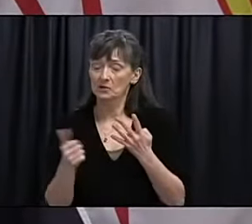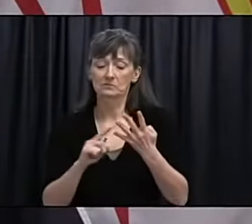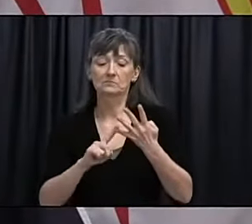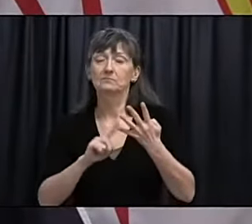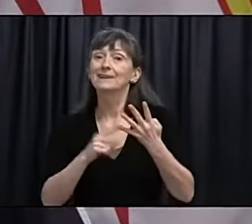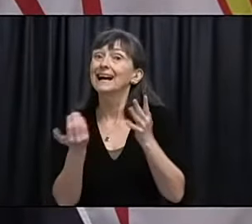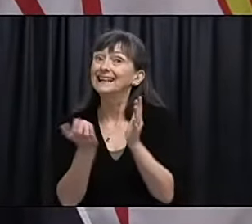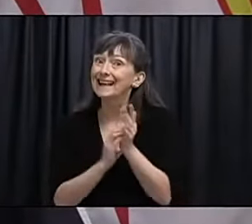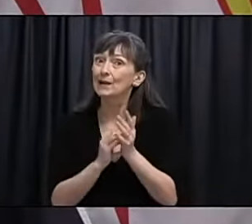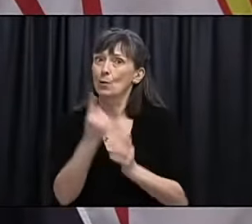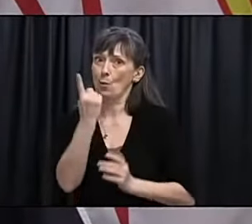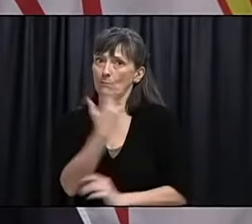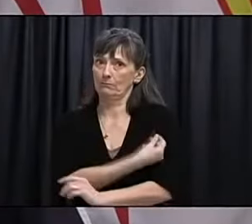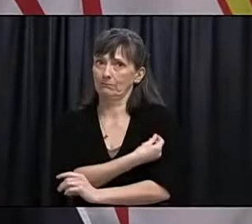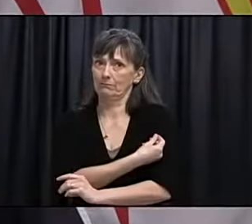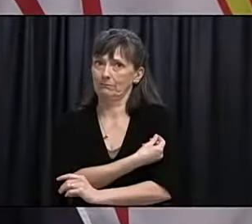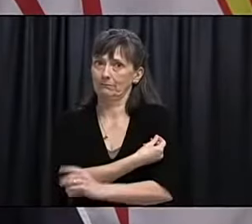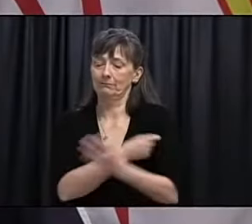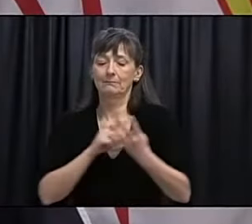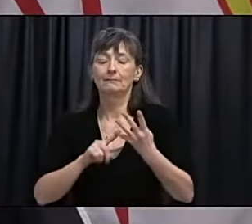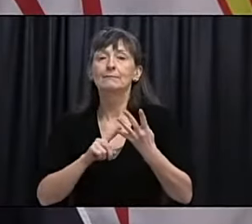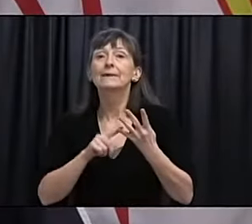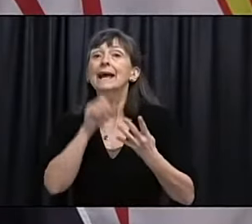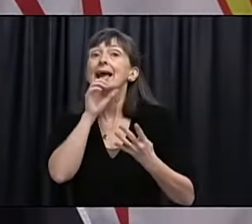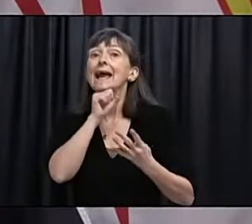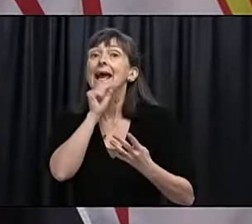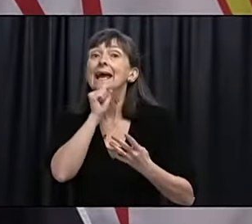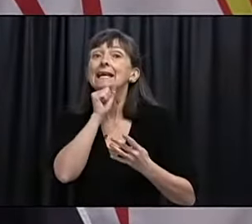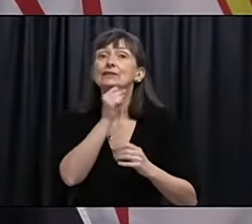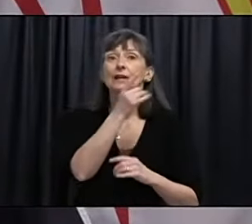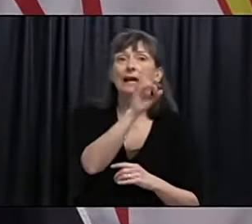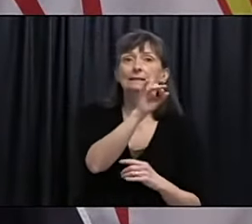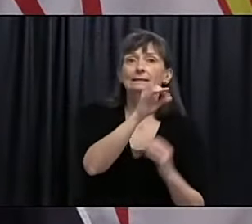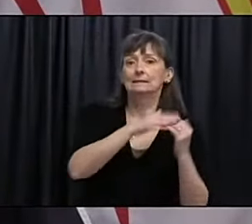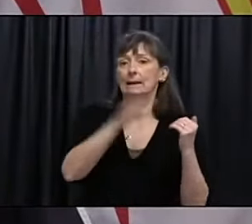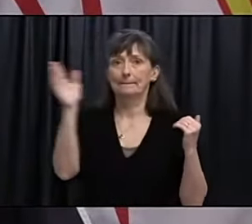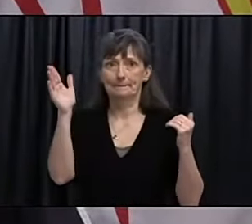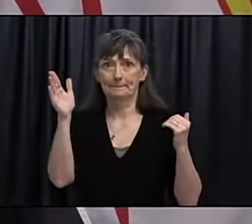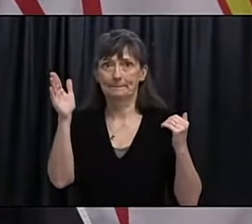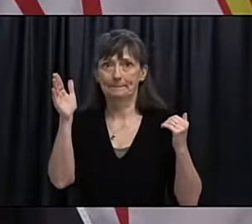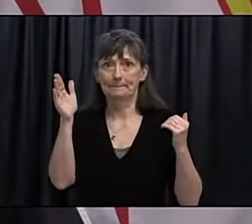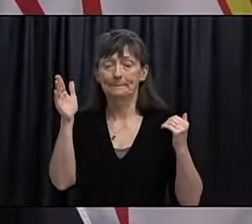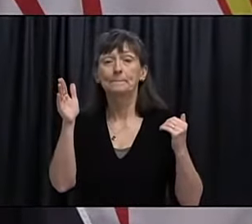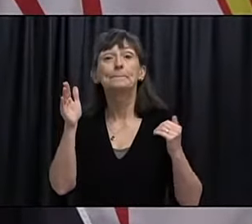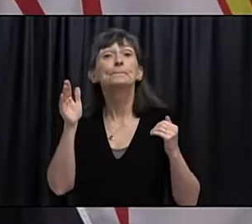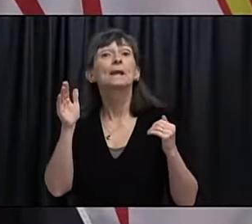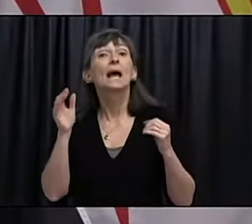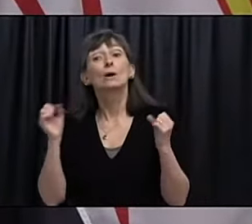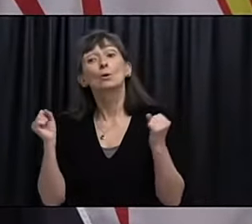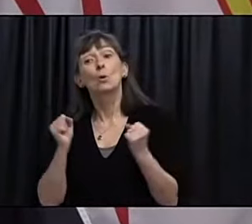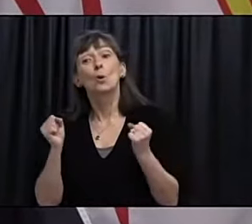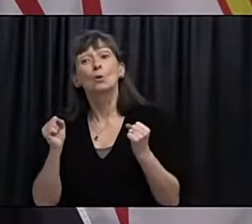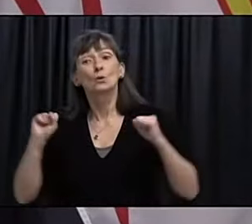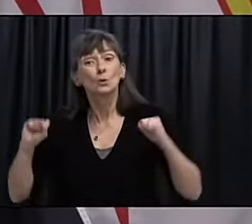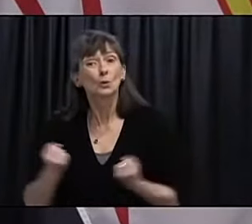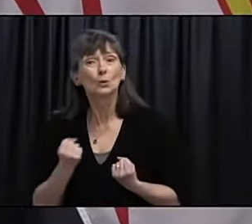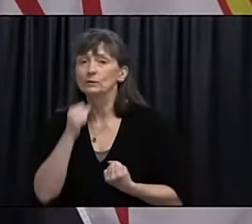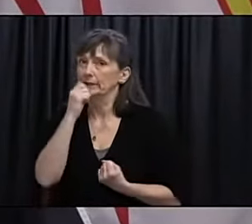a one dose vaccine approved for individuals over the age of 18 and can be stored at temperatures